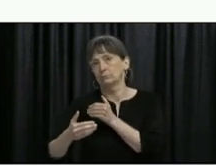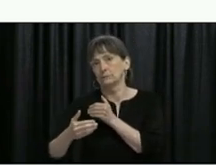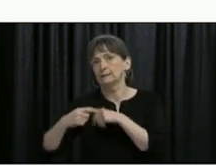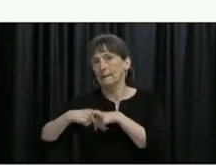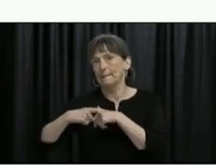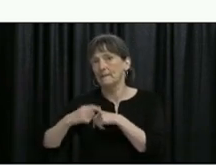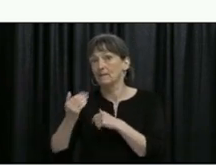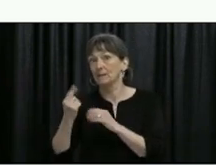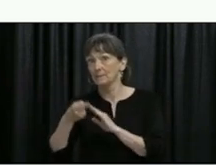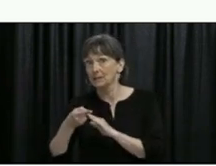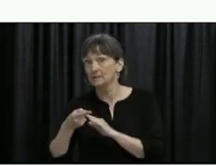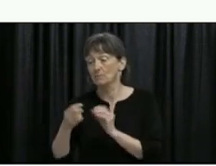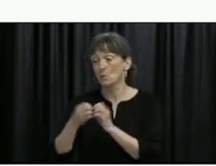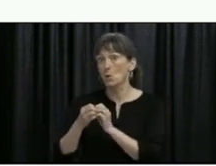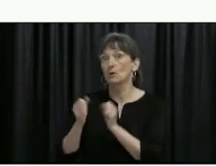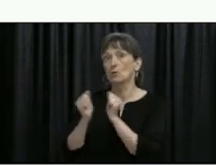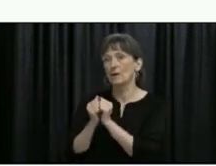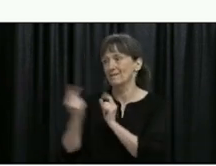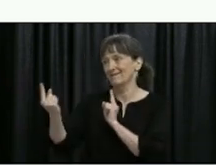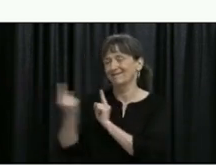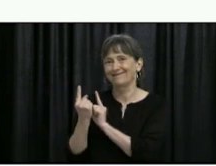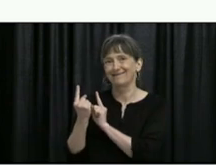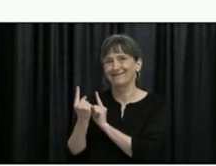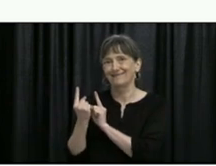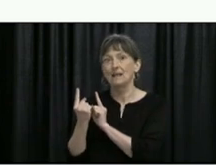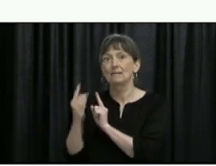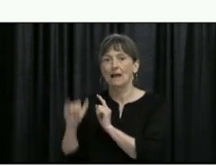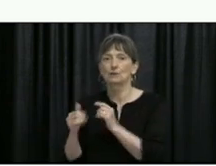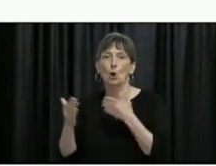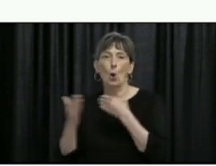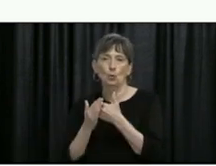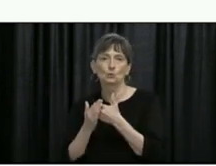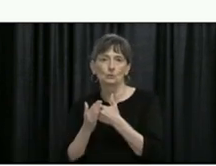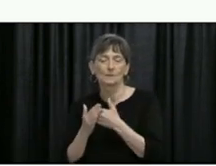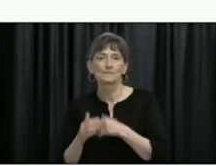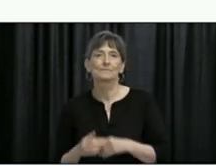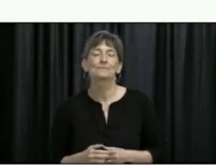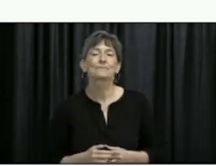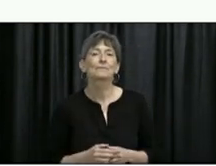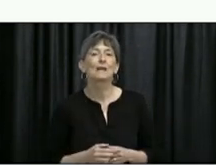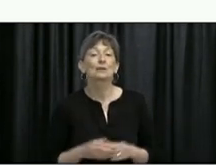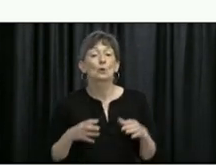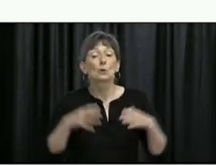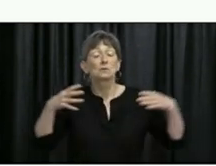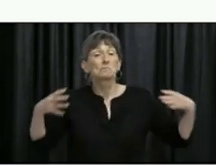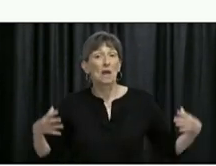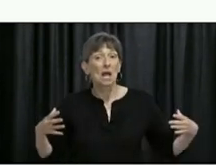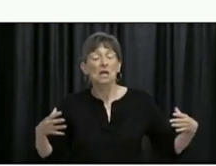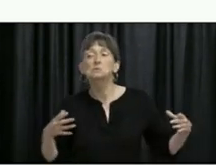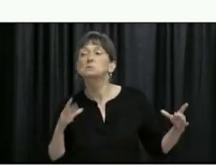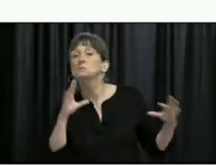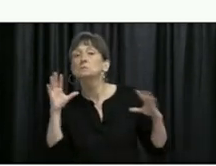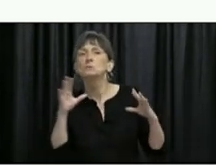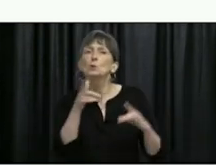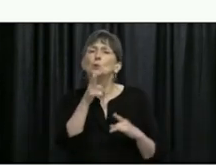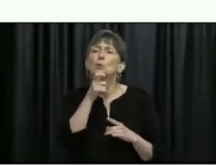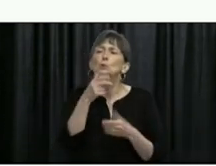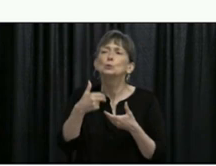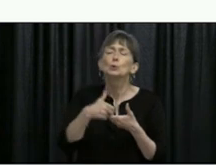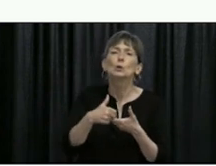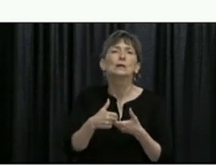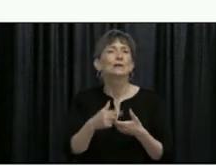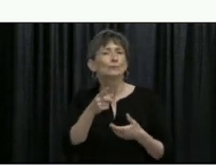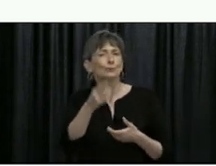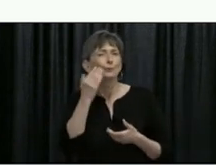randomly looking for others to join. We all have people in our lives who we look to for friendship and support